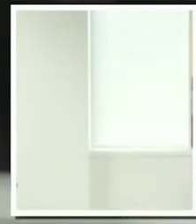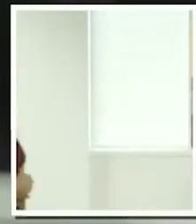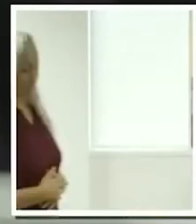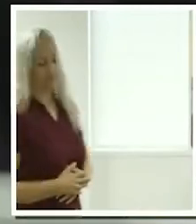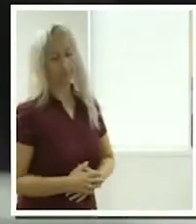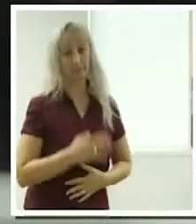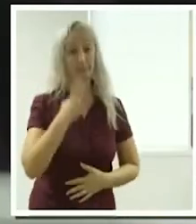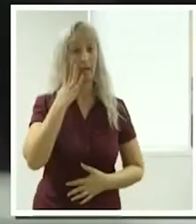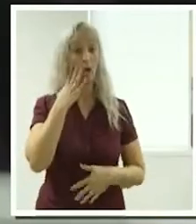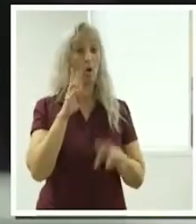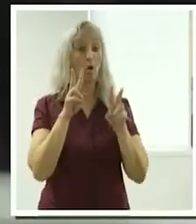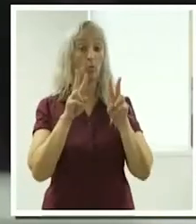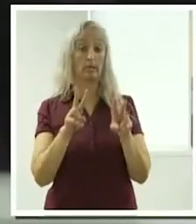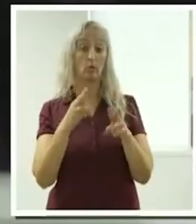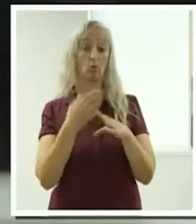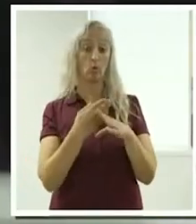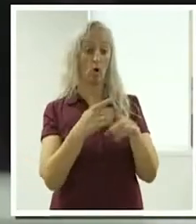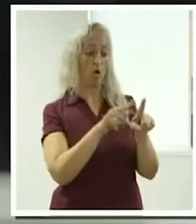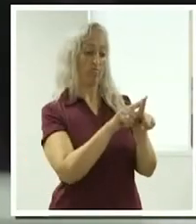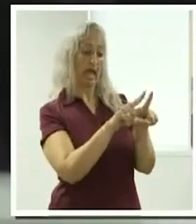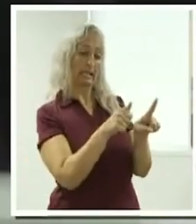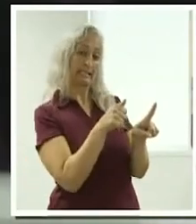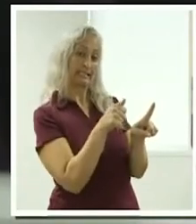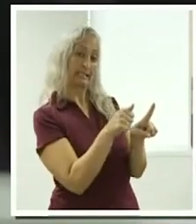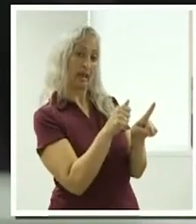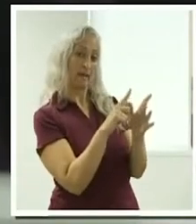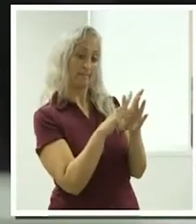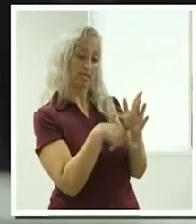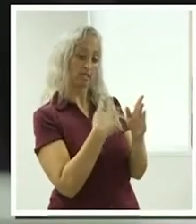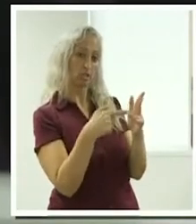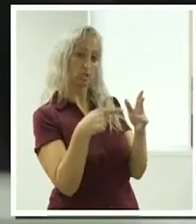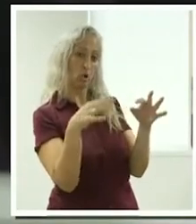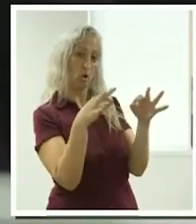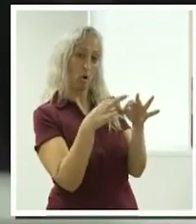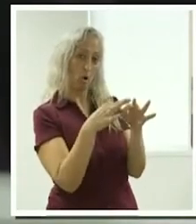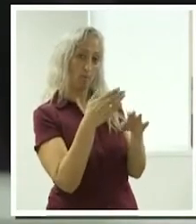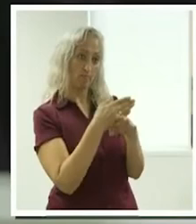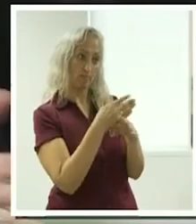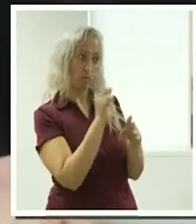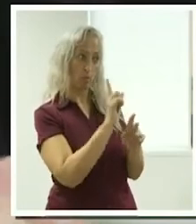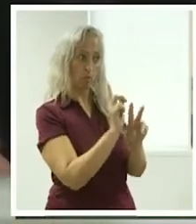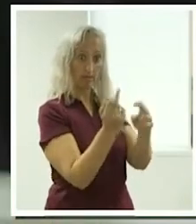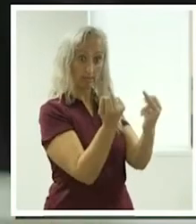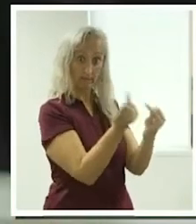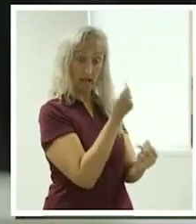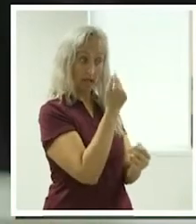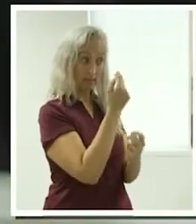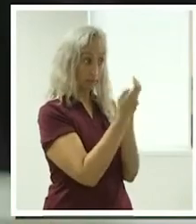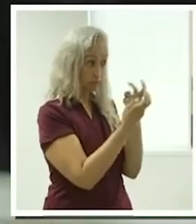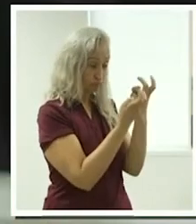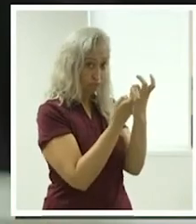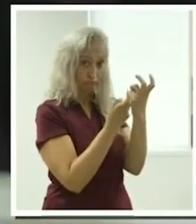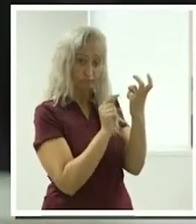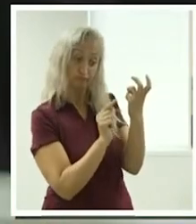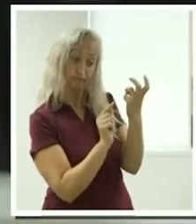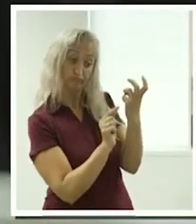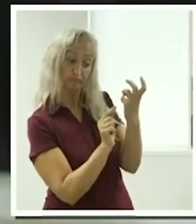job tab about the jobs that are available out there for the um the girls on the staff